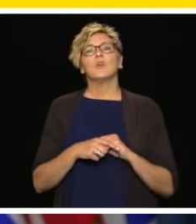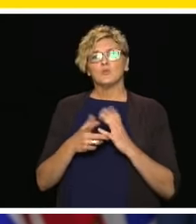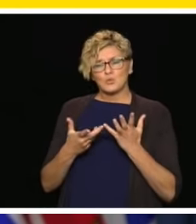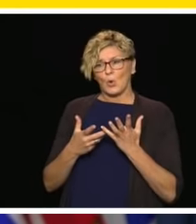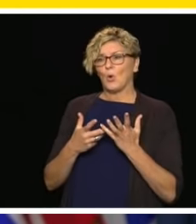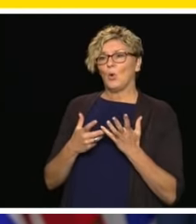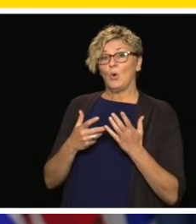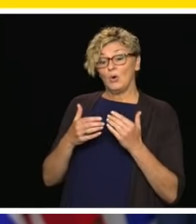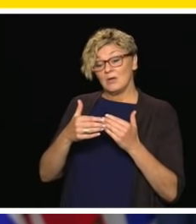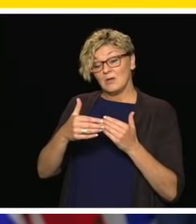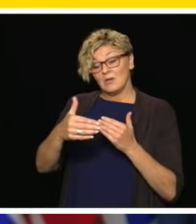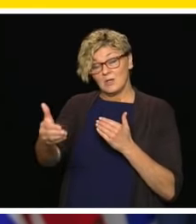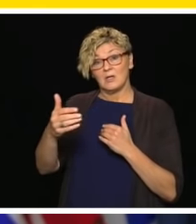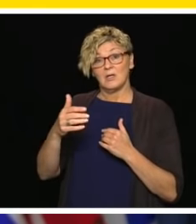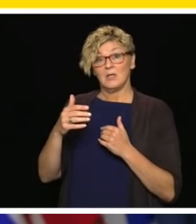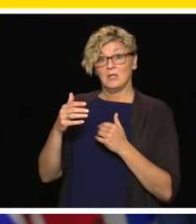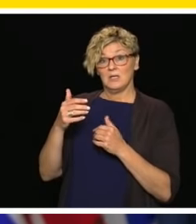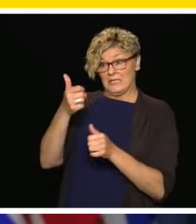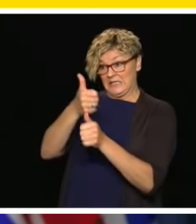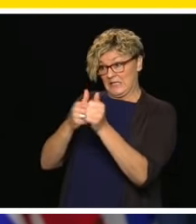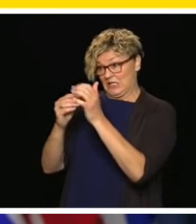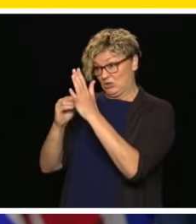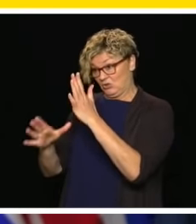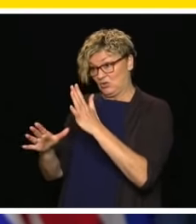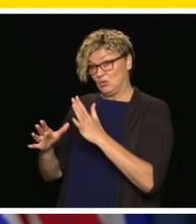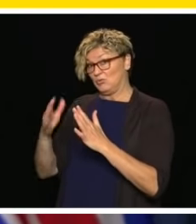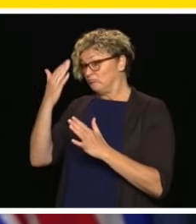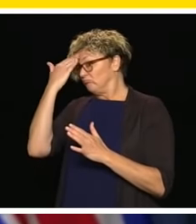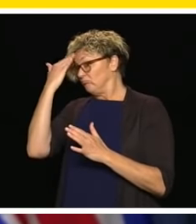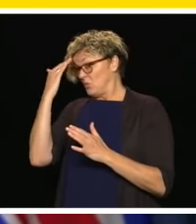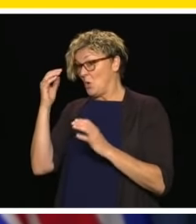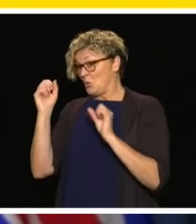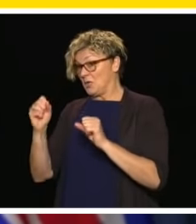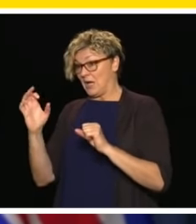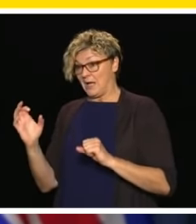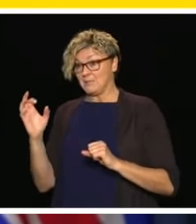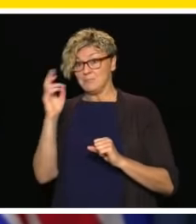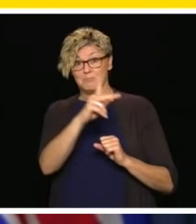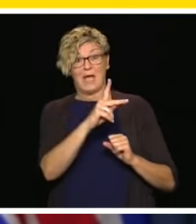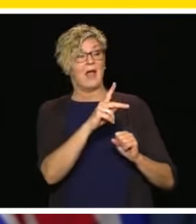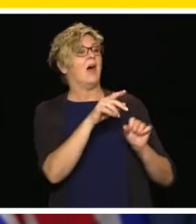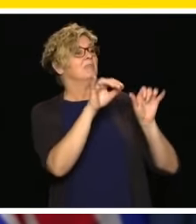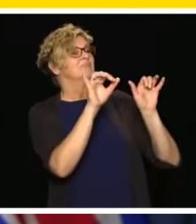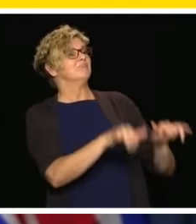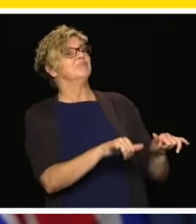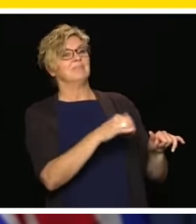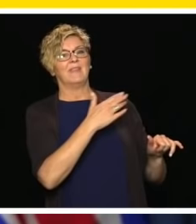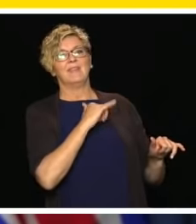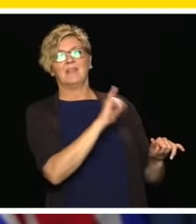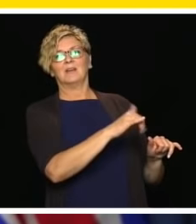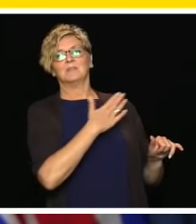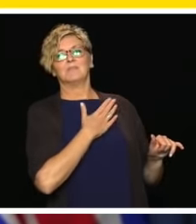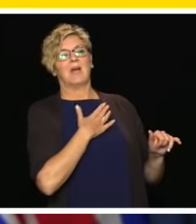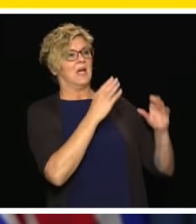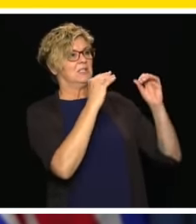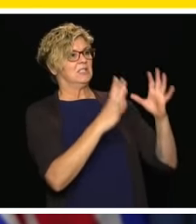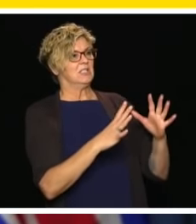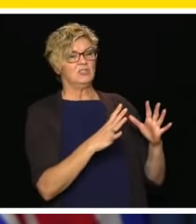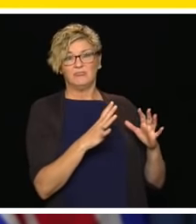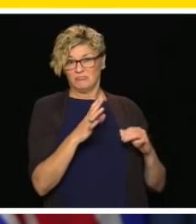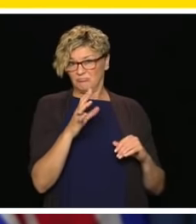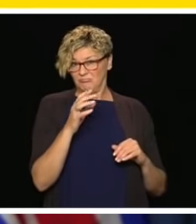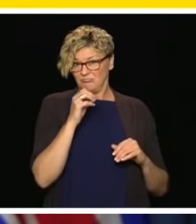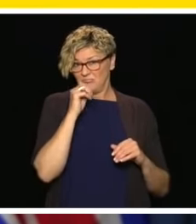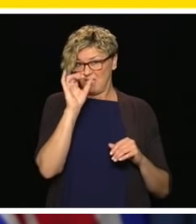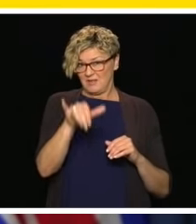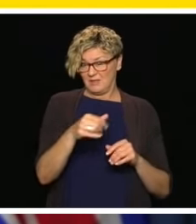reunited with their actual teachers. And what about teachers who are, let's say, 60 years of age or older in that